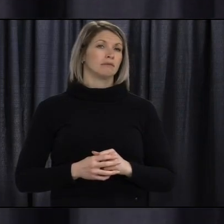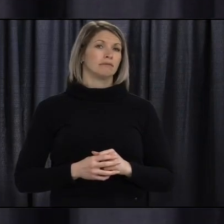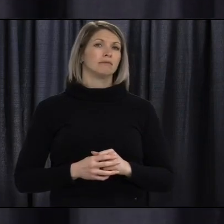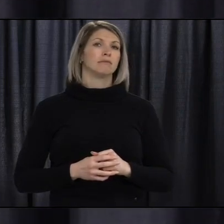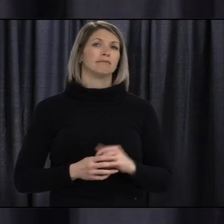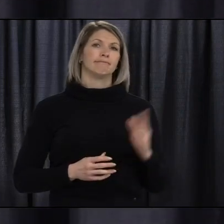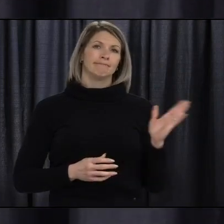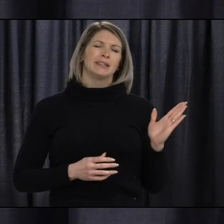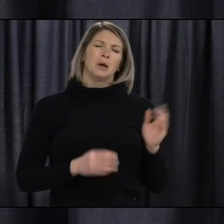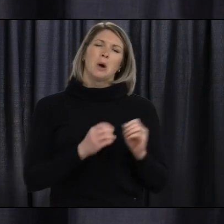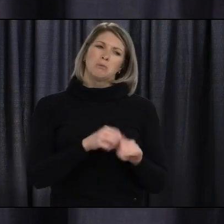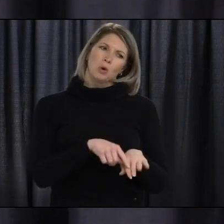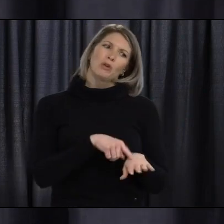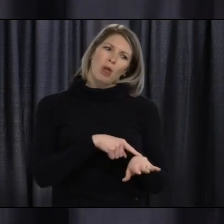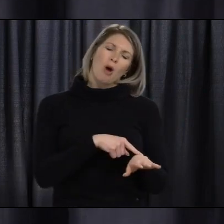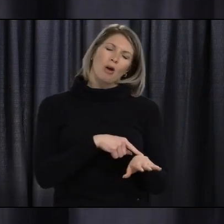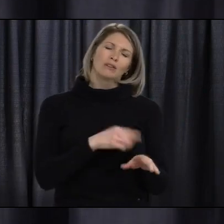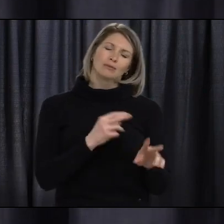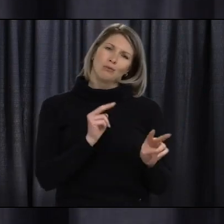This takes a little bit longer.